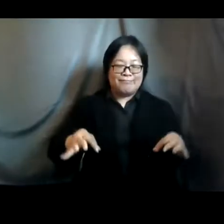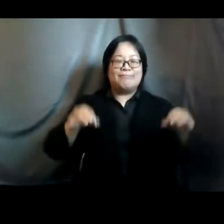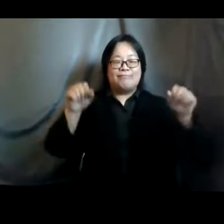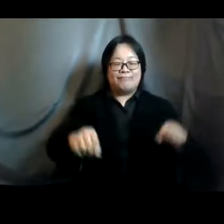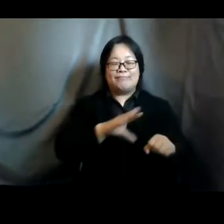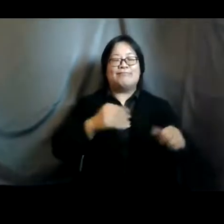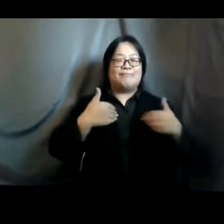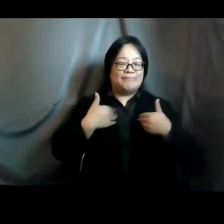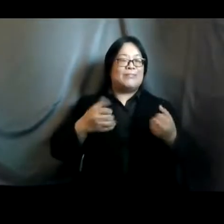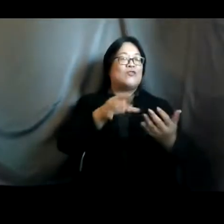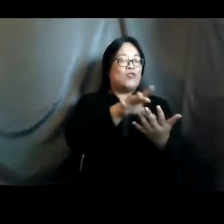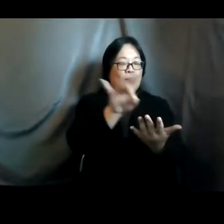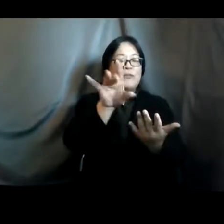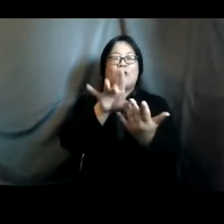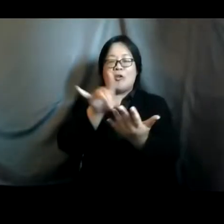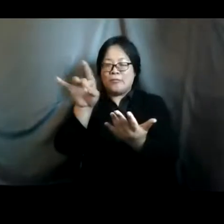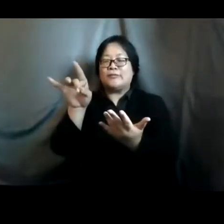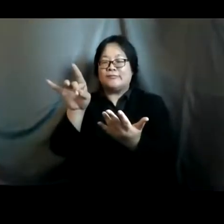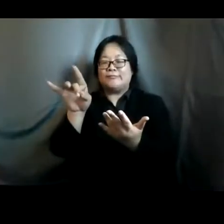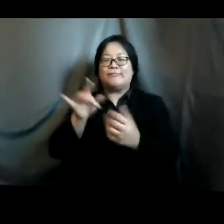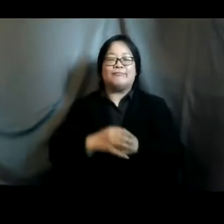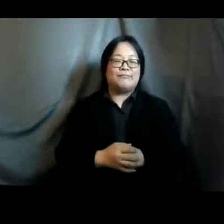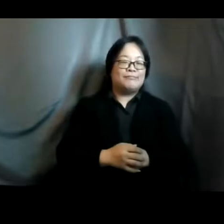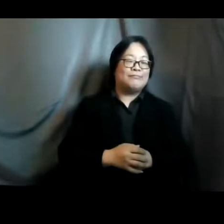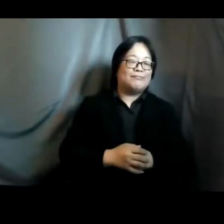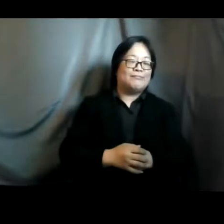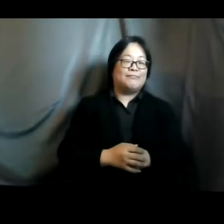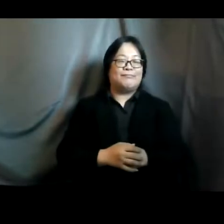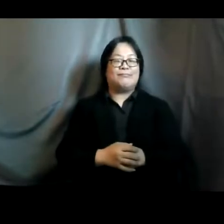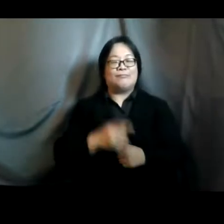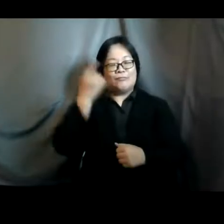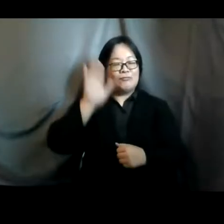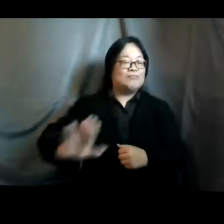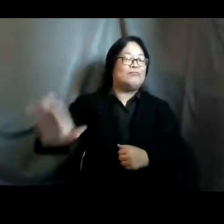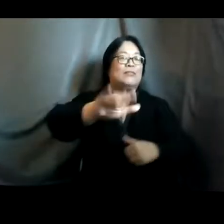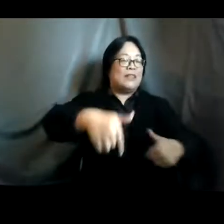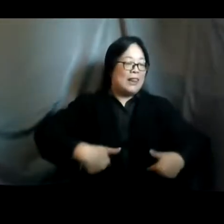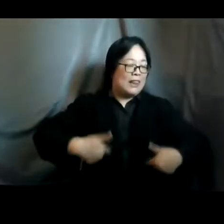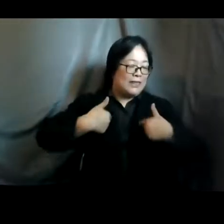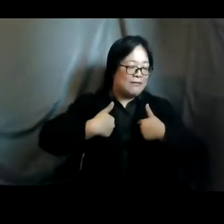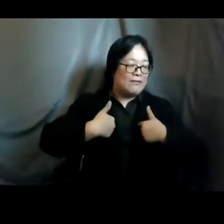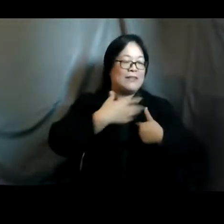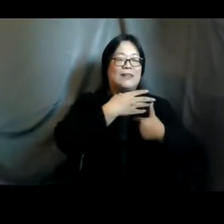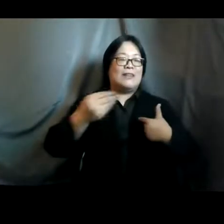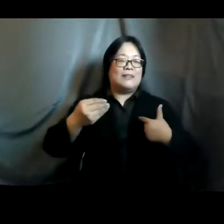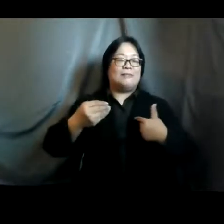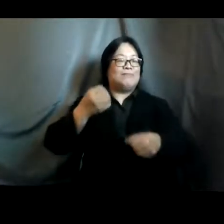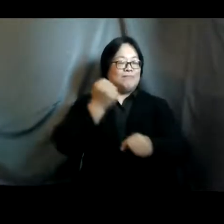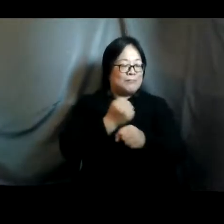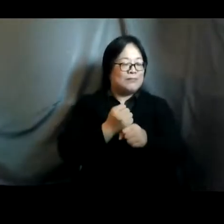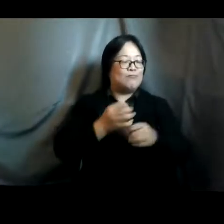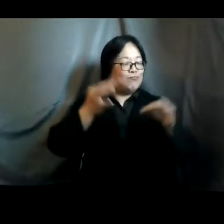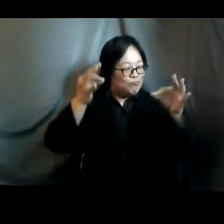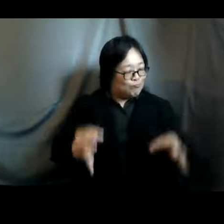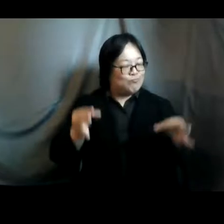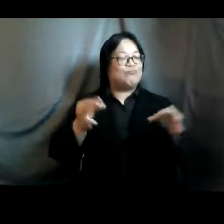those options to do so in order to uh get along with their lives and make the right uh and so these are some of those